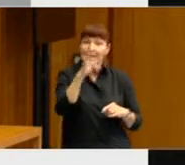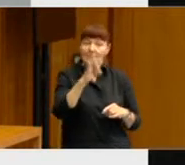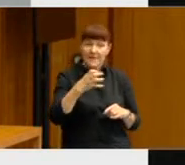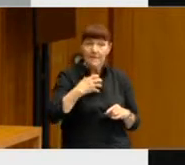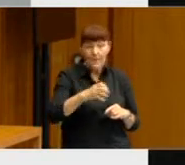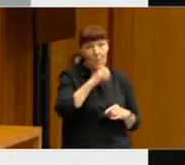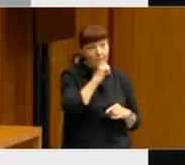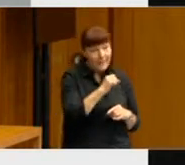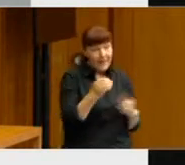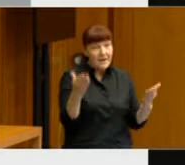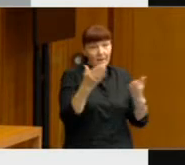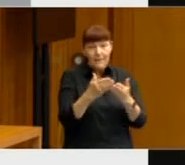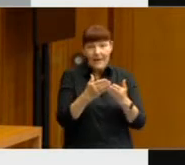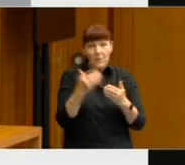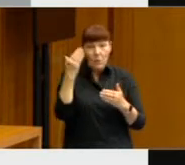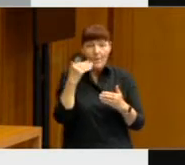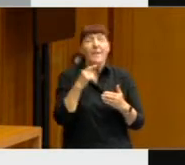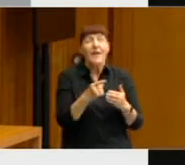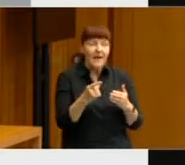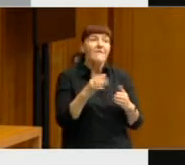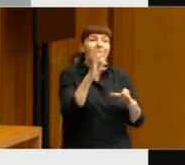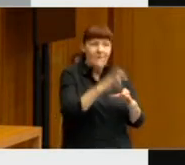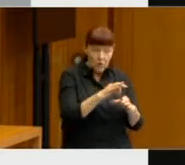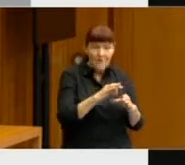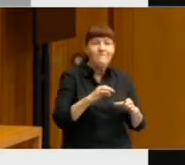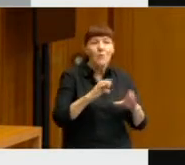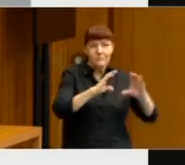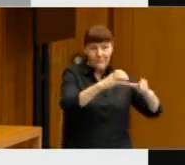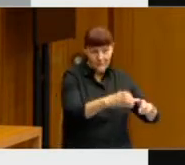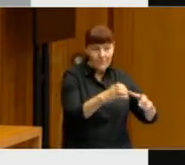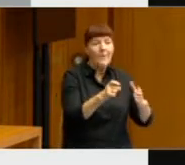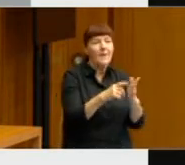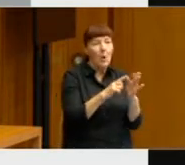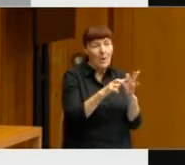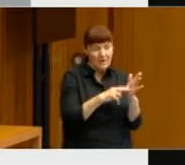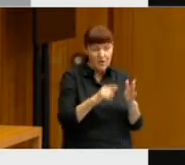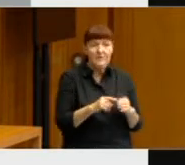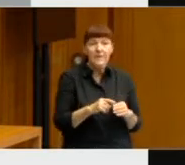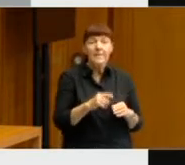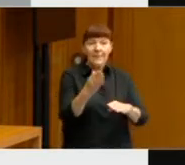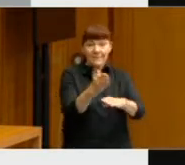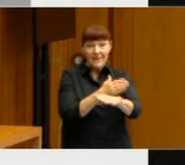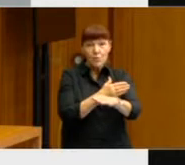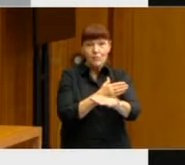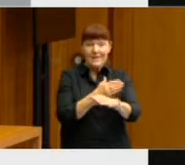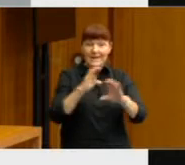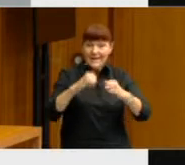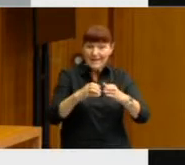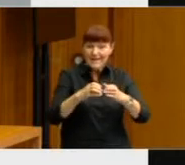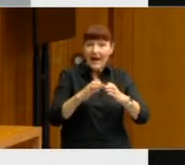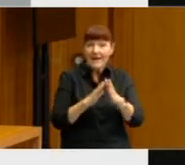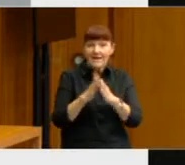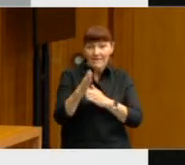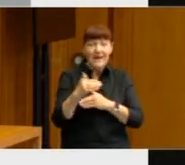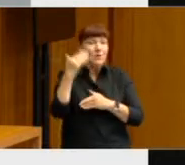than women voted for the coalition and the Greens had an advantage among women compared to